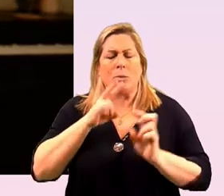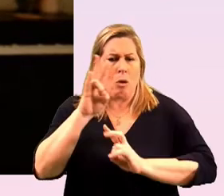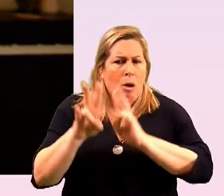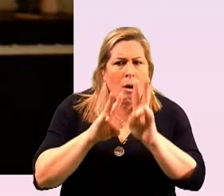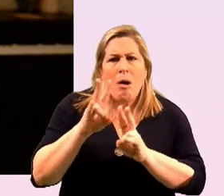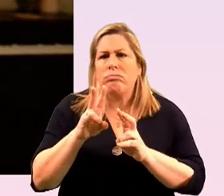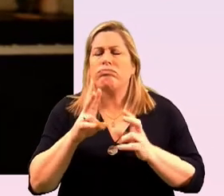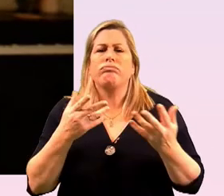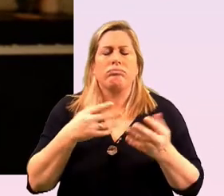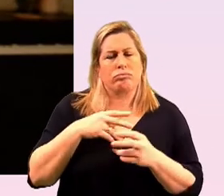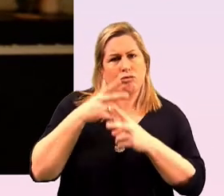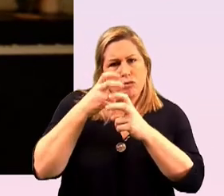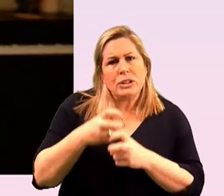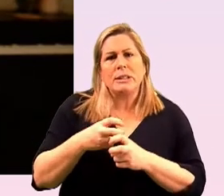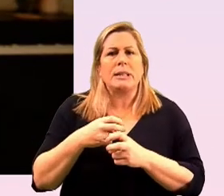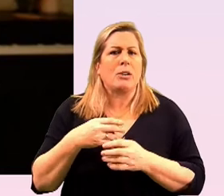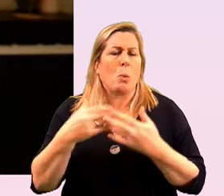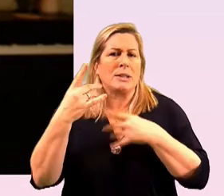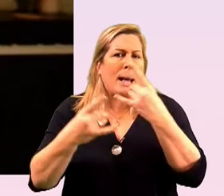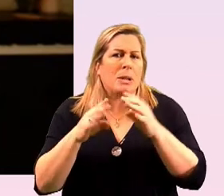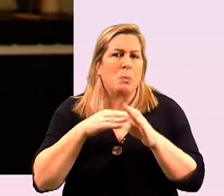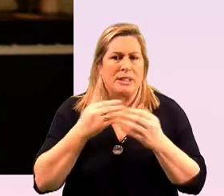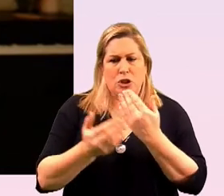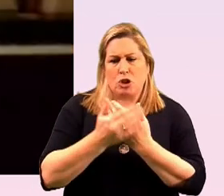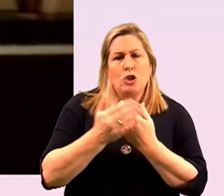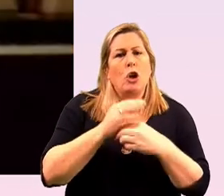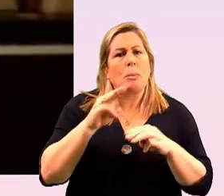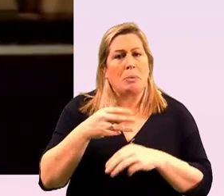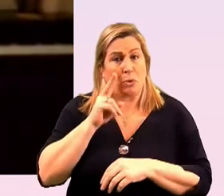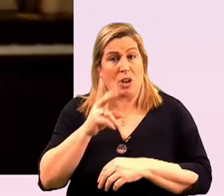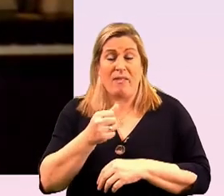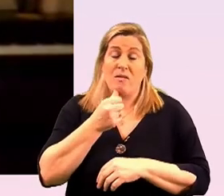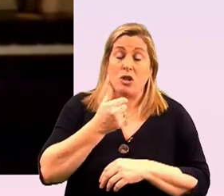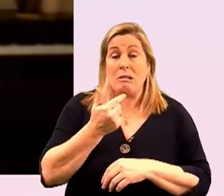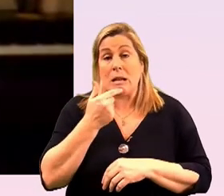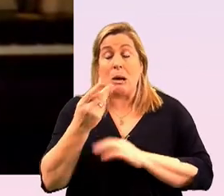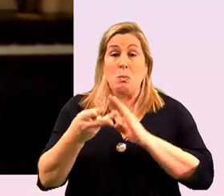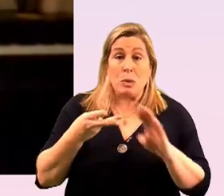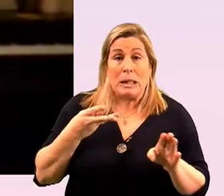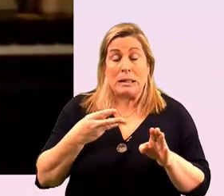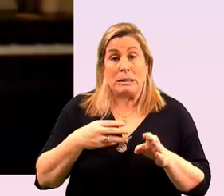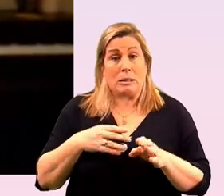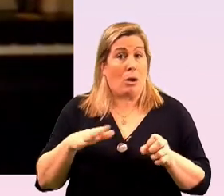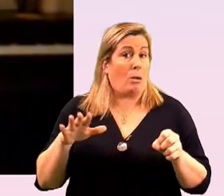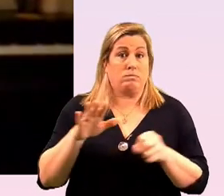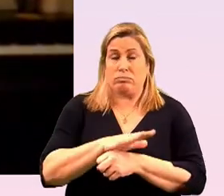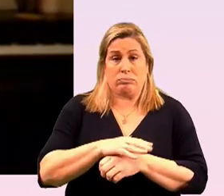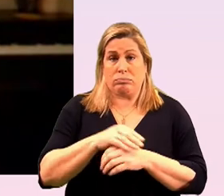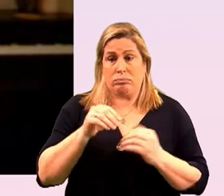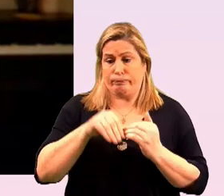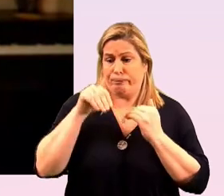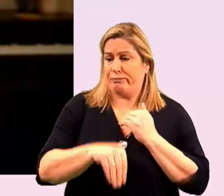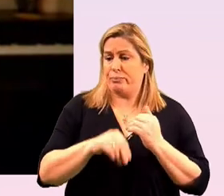scale of what was happening for lgbti young people because what we saw in the first two weeks was actually a complete drop off in the need for support